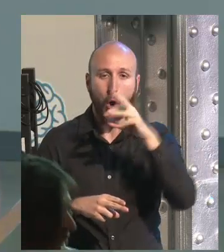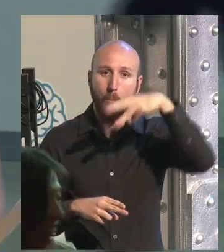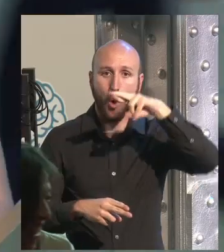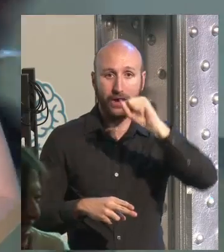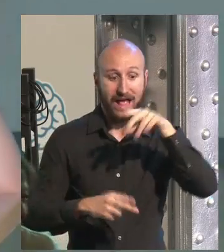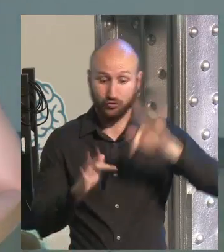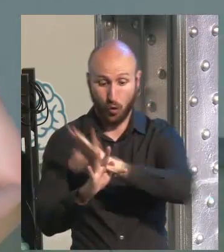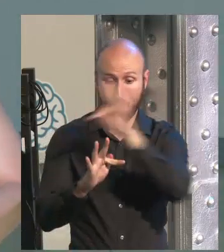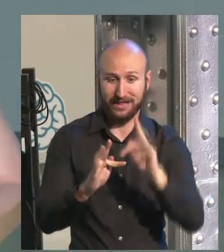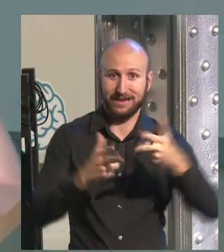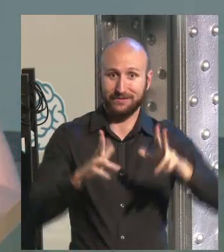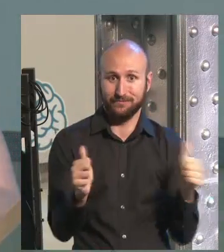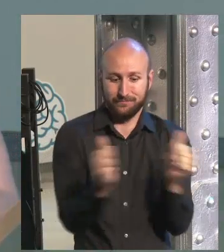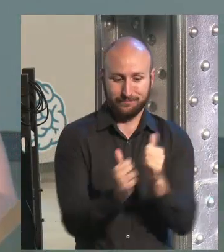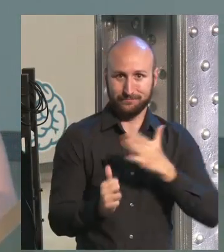Mora,